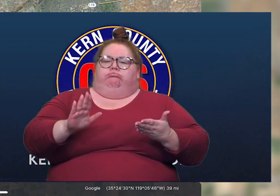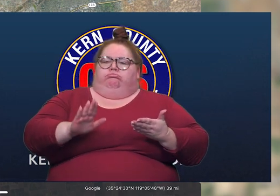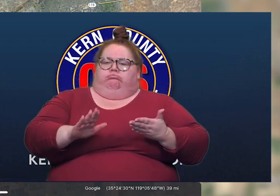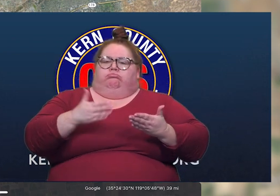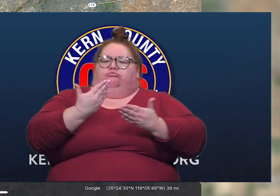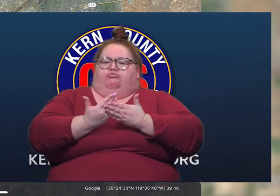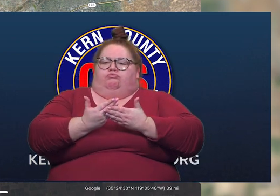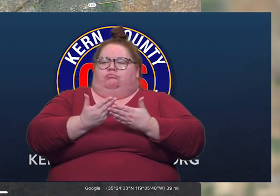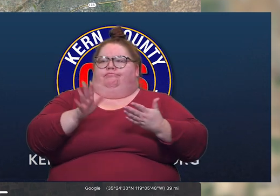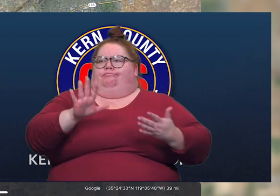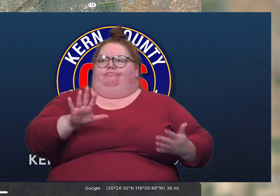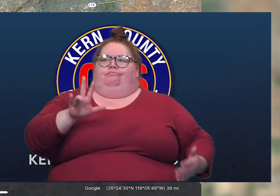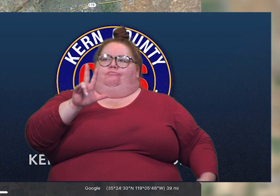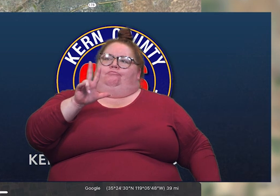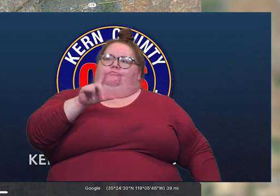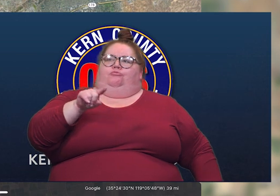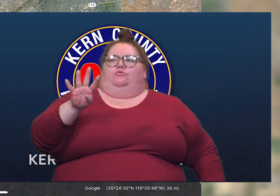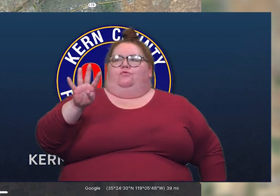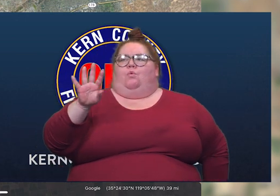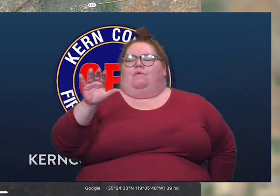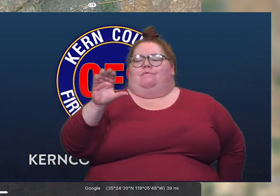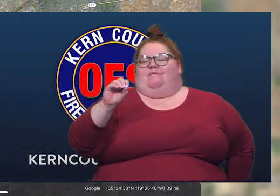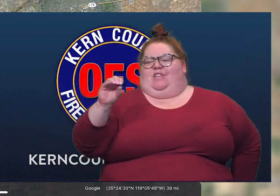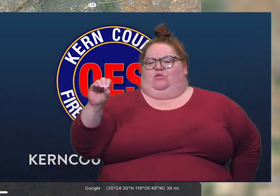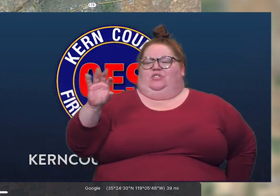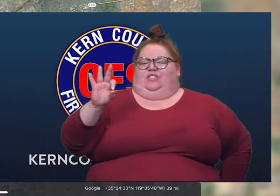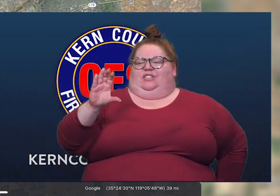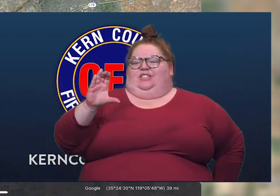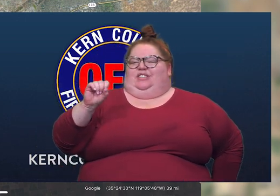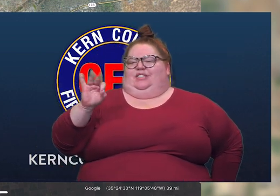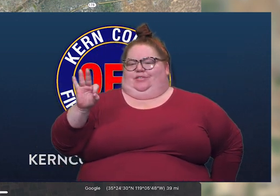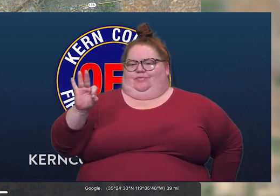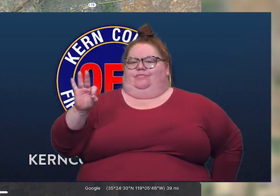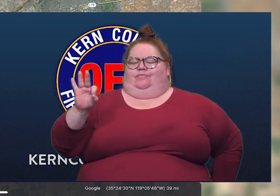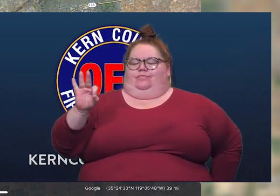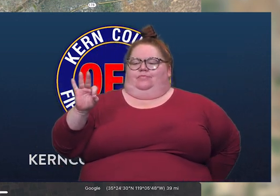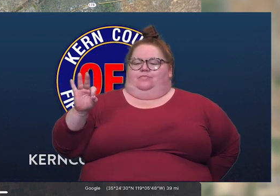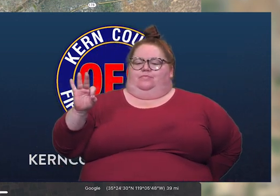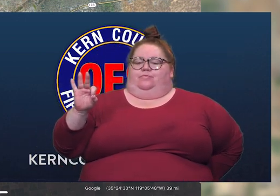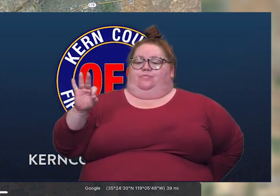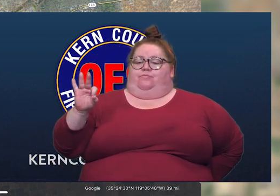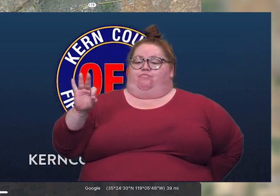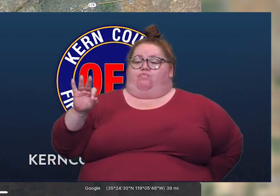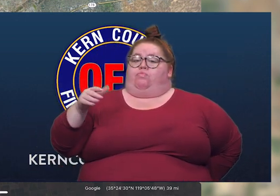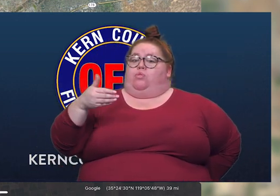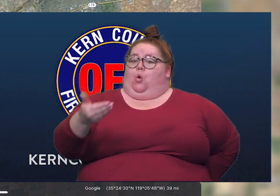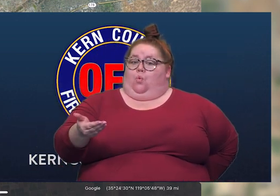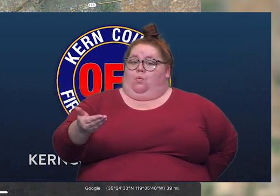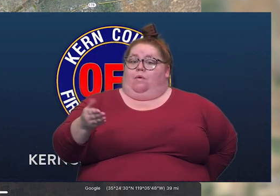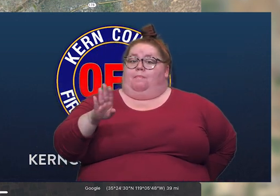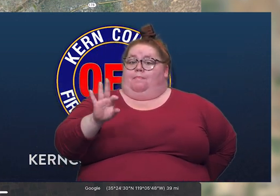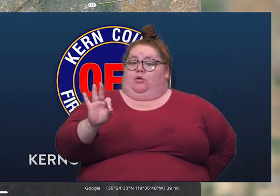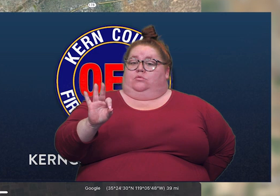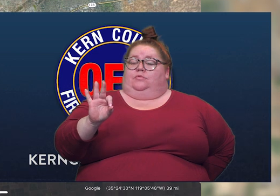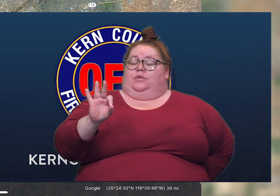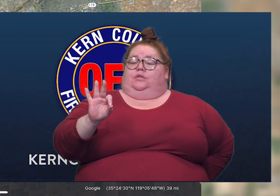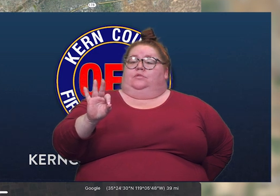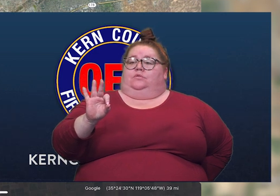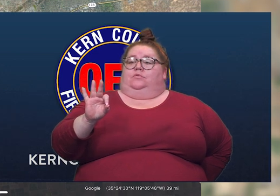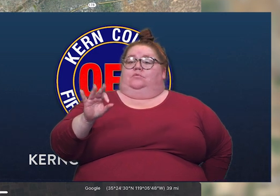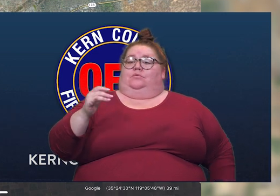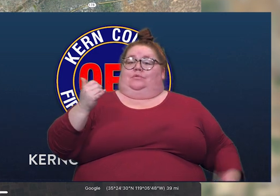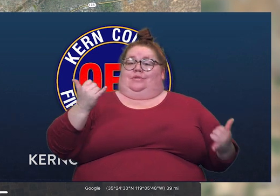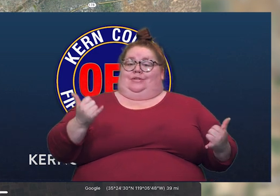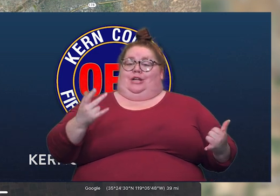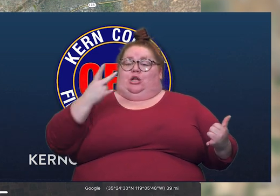per second, by at least 3,000 4,000 CFS. So by the time it hits and leaves Bakersfield, when you're getting